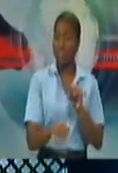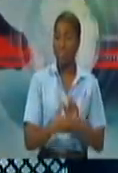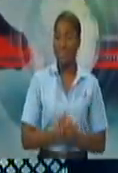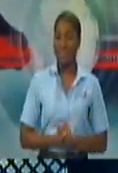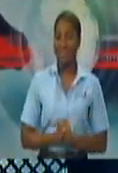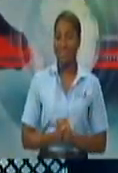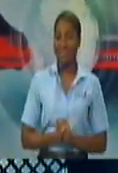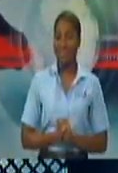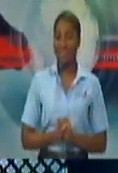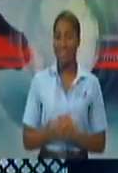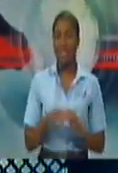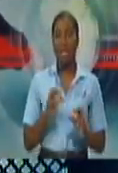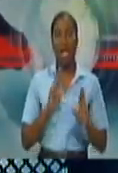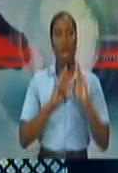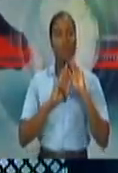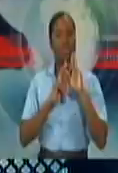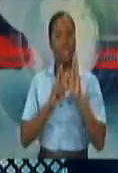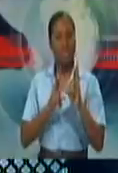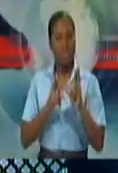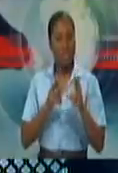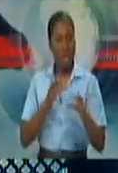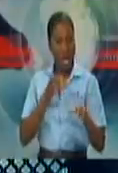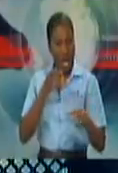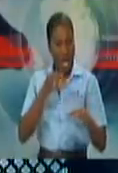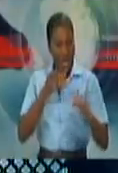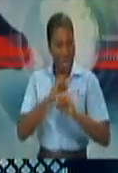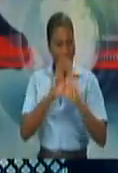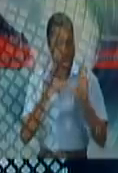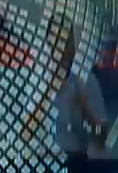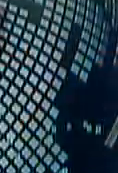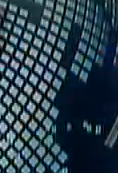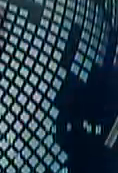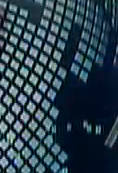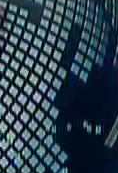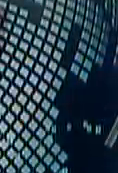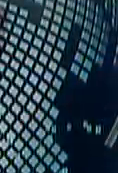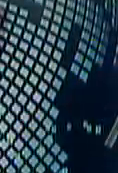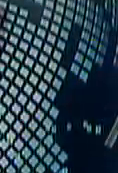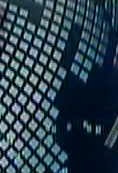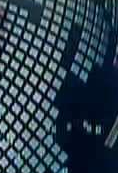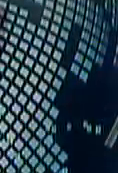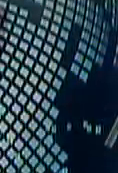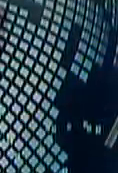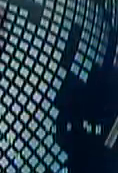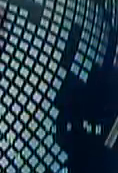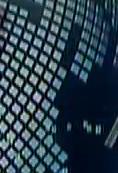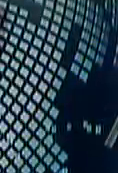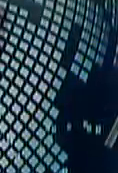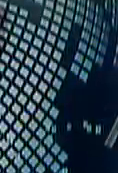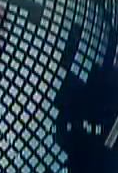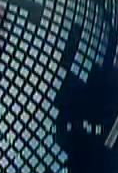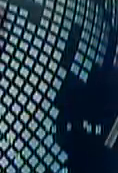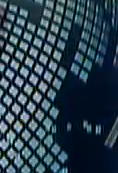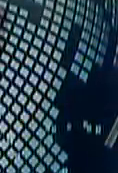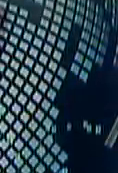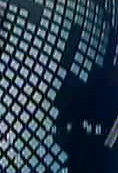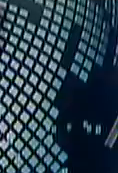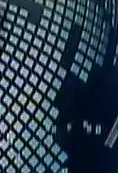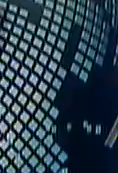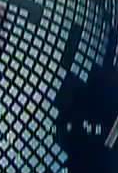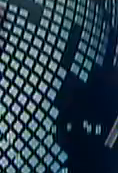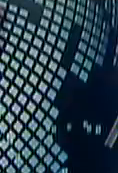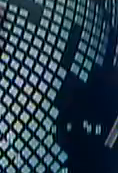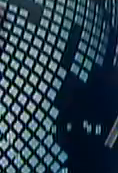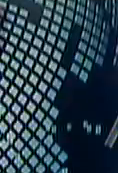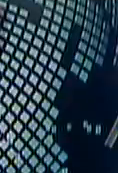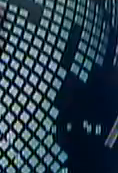So, Urvashi, in terms of clarification of your question, you basically want to know, in terms of our borders opening up, in terms of